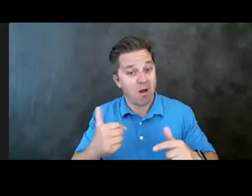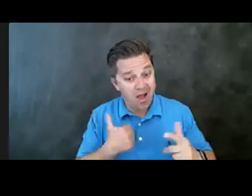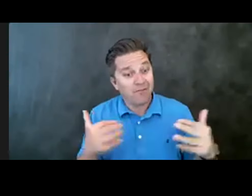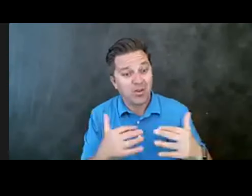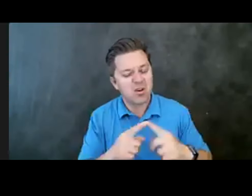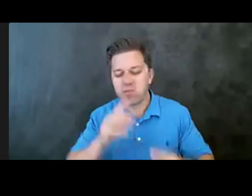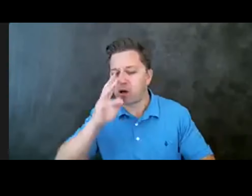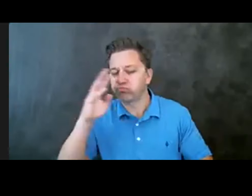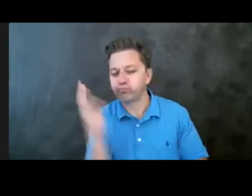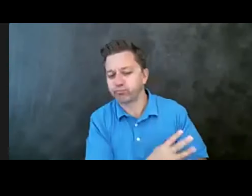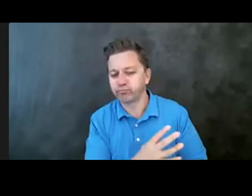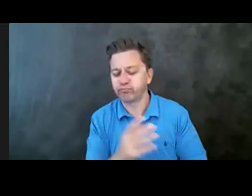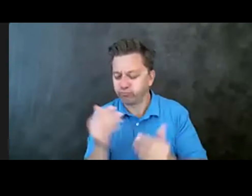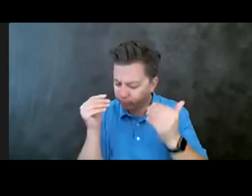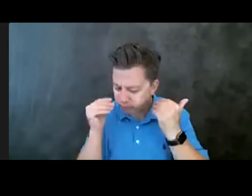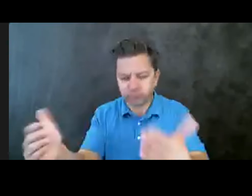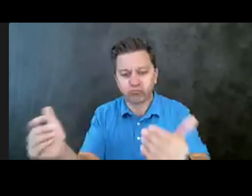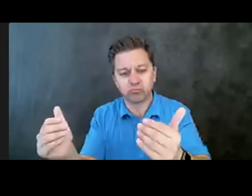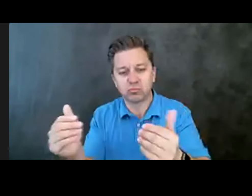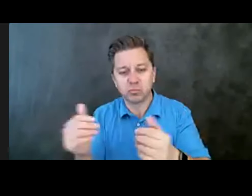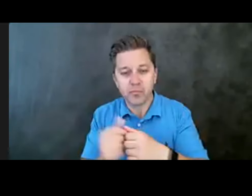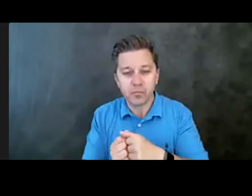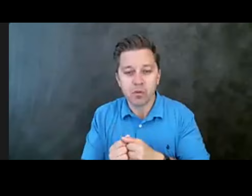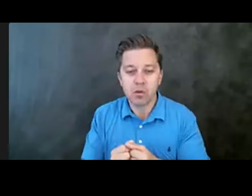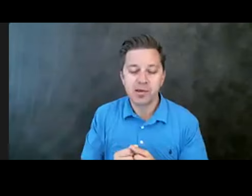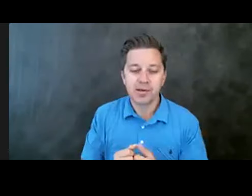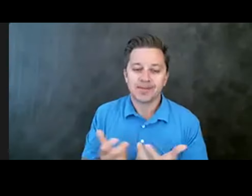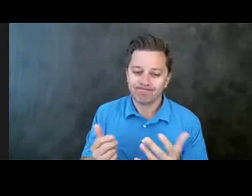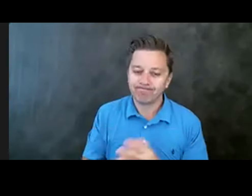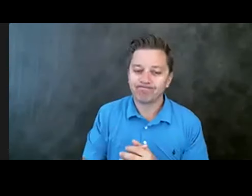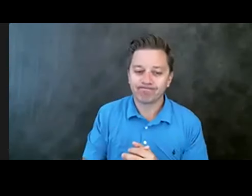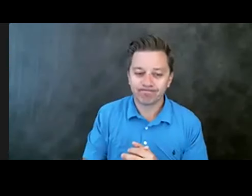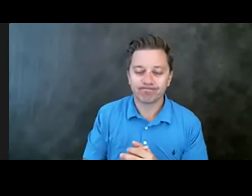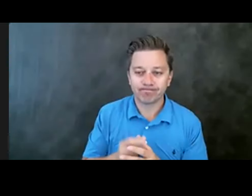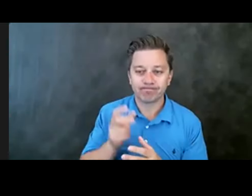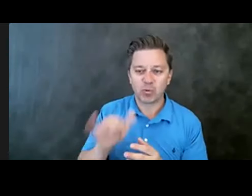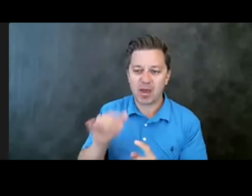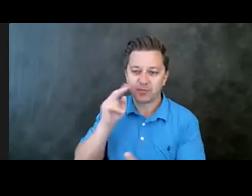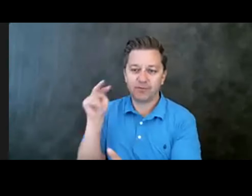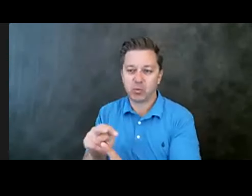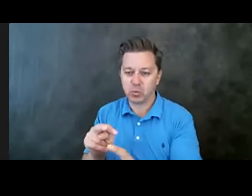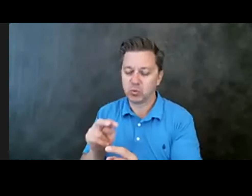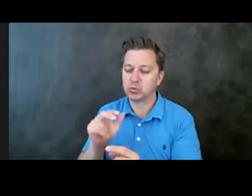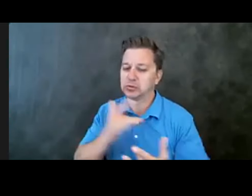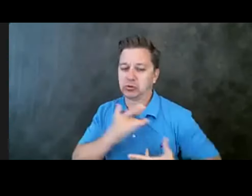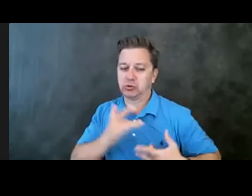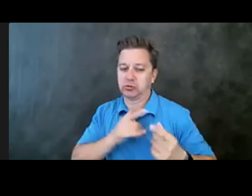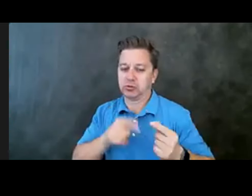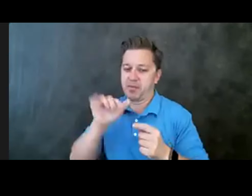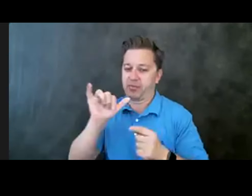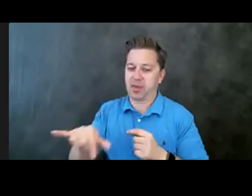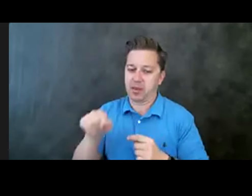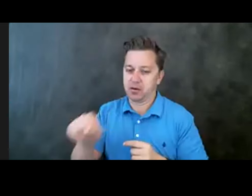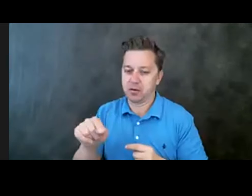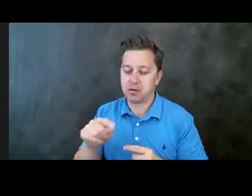with that attempt. Um, and so that's kind of the component of it that we're concerned about. So the good news is most people won't,